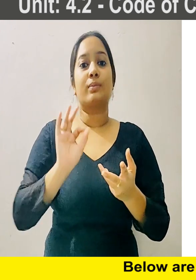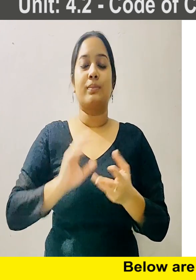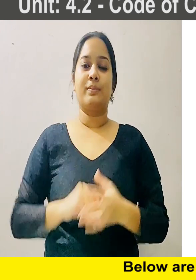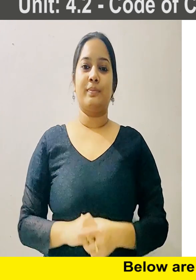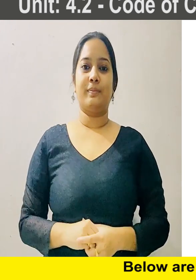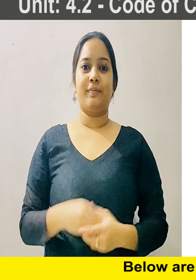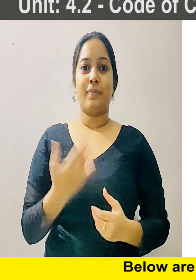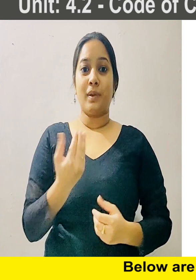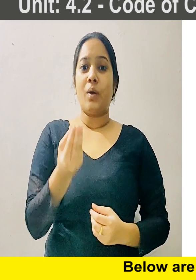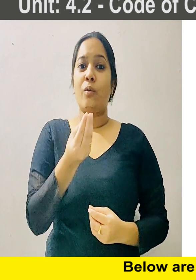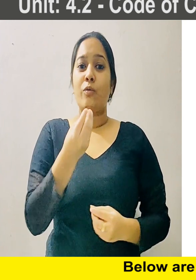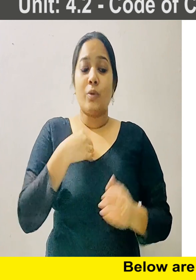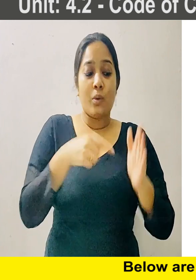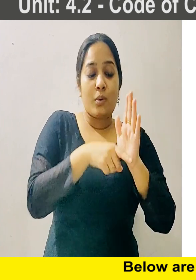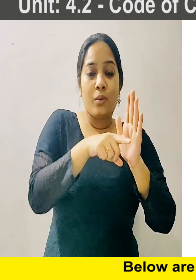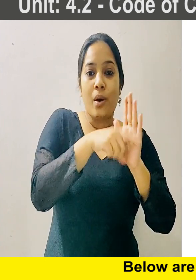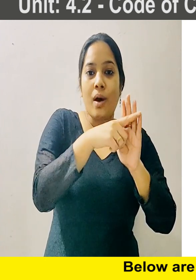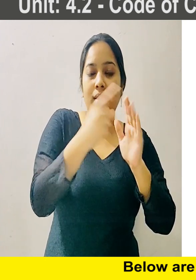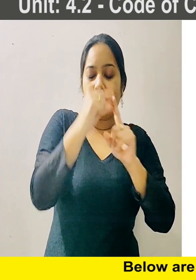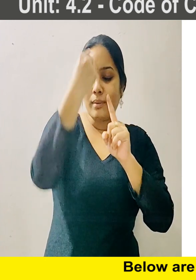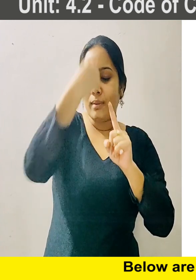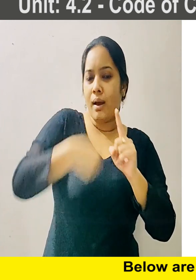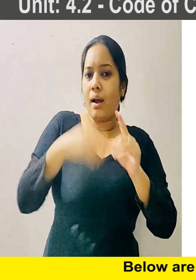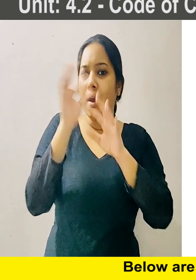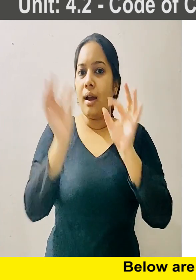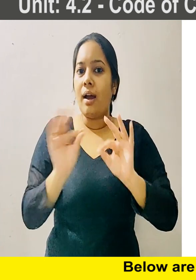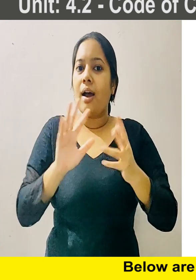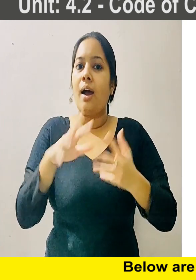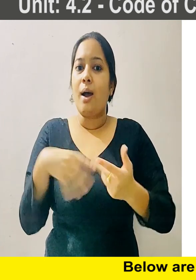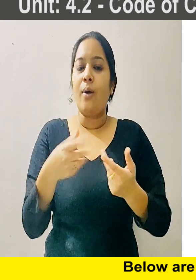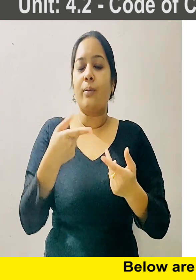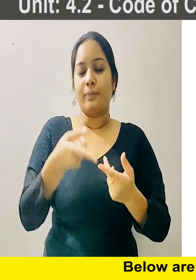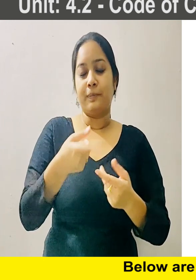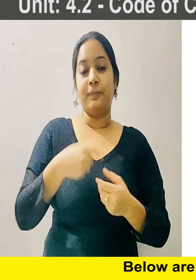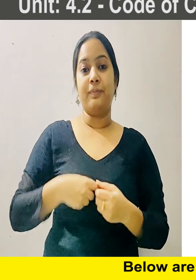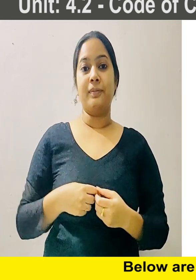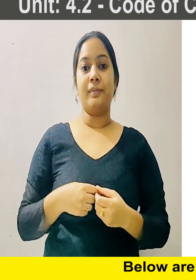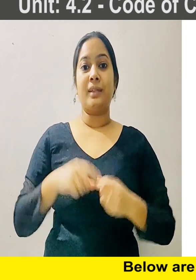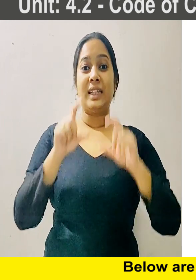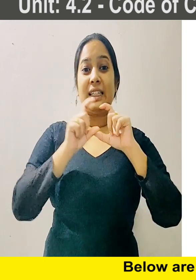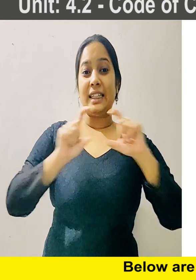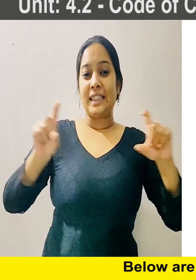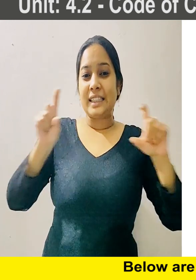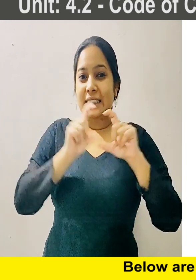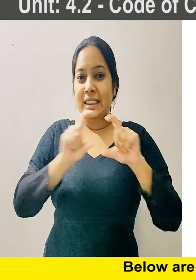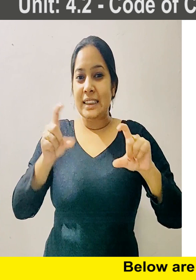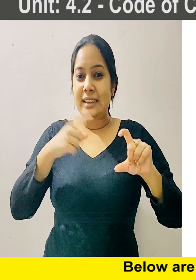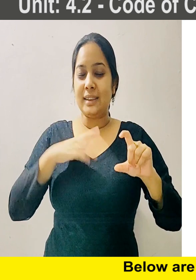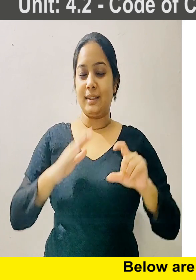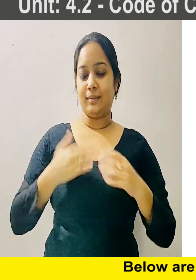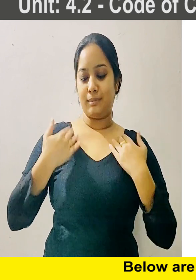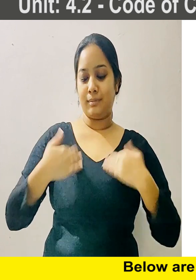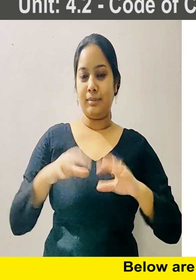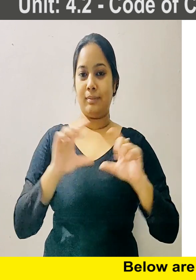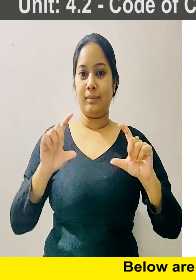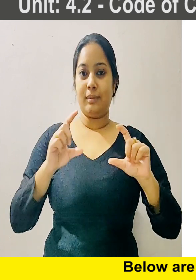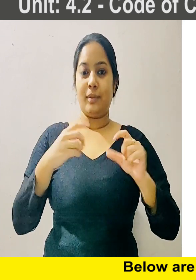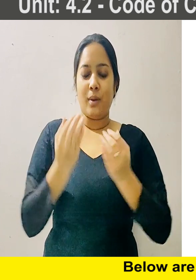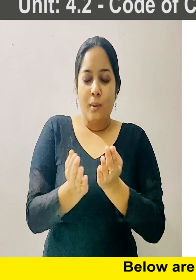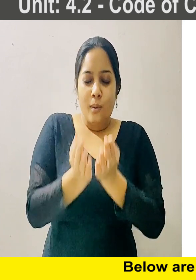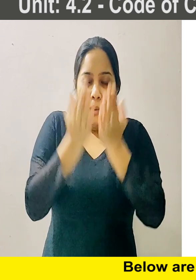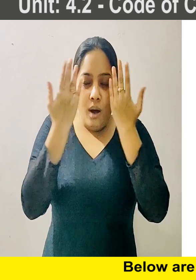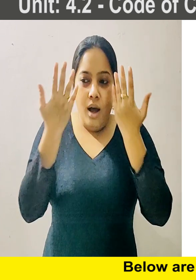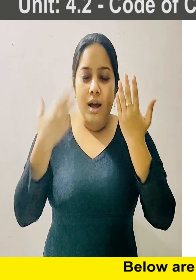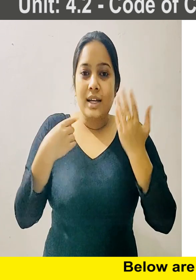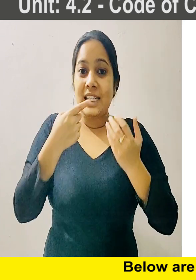Below are some basic guidelines for professional grooming. Neat and tidy look. Washed